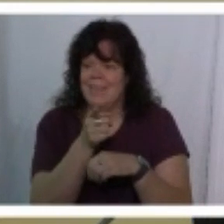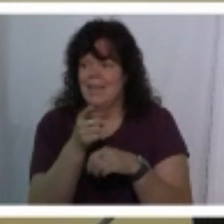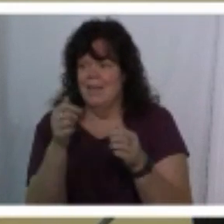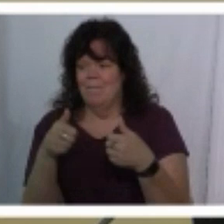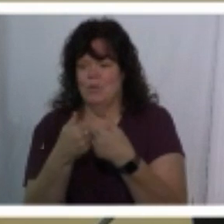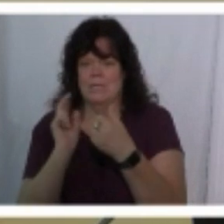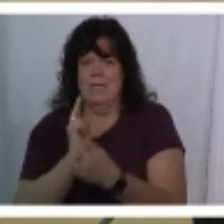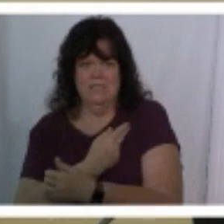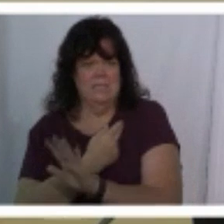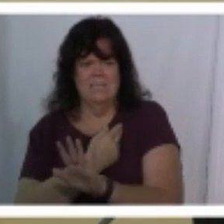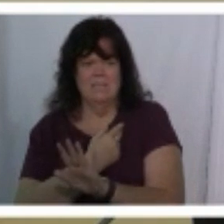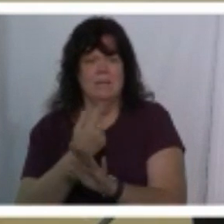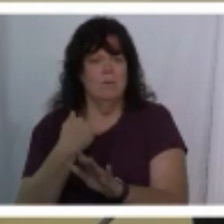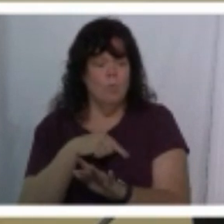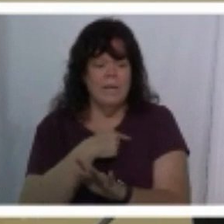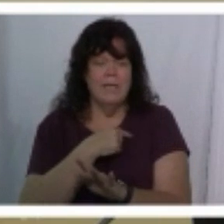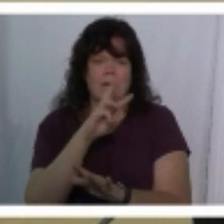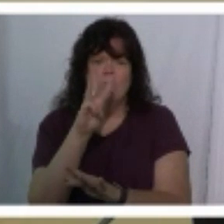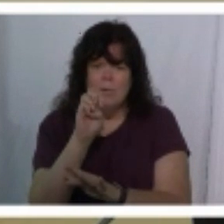we is we